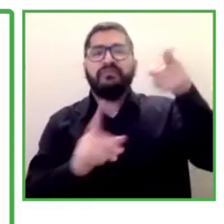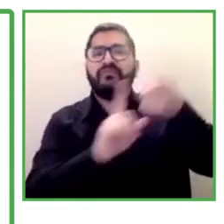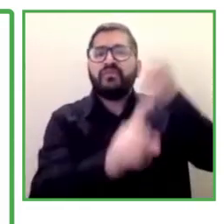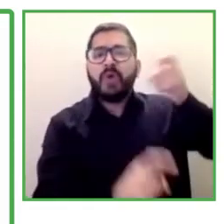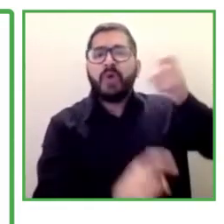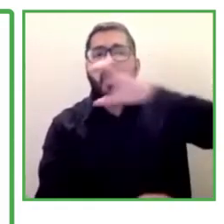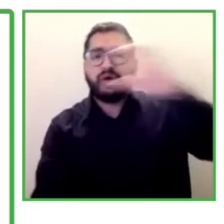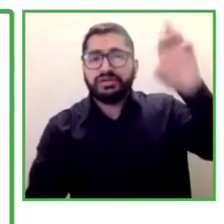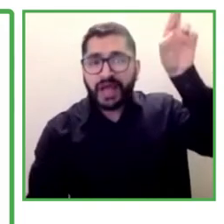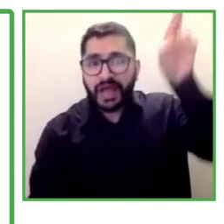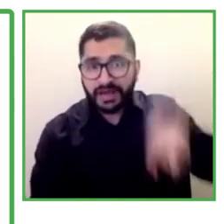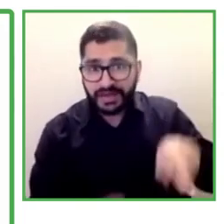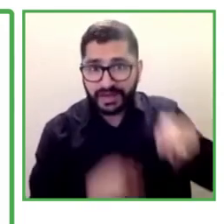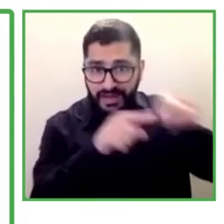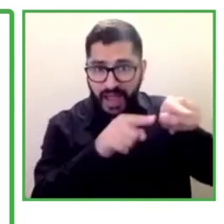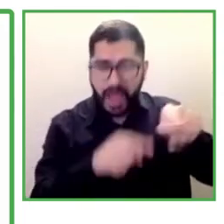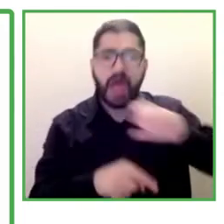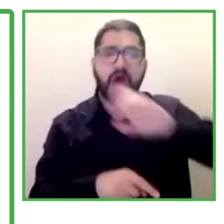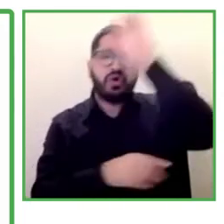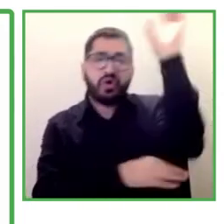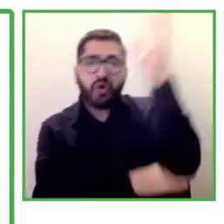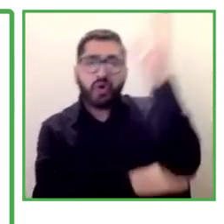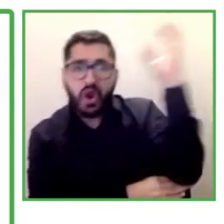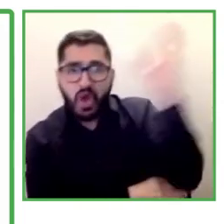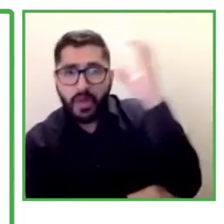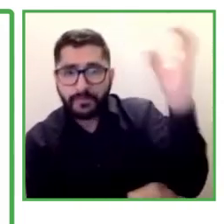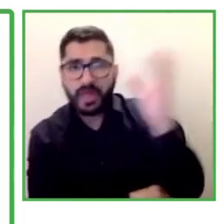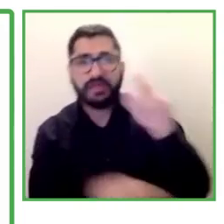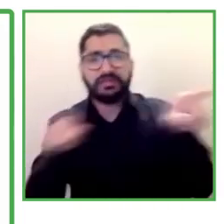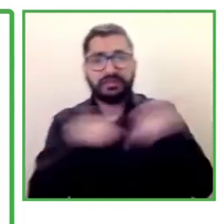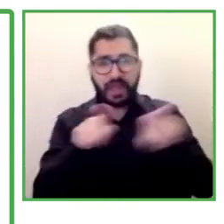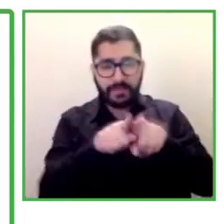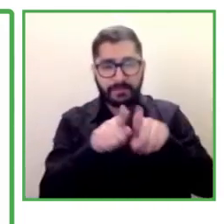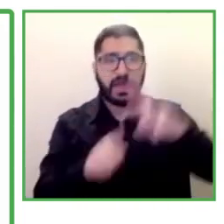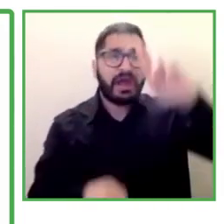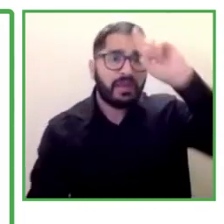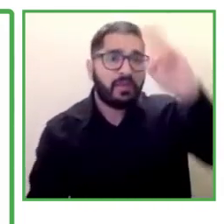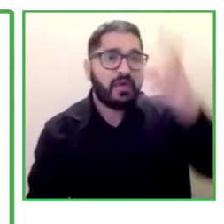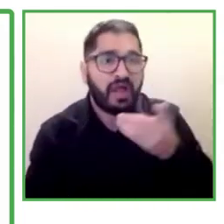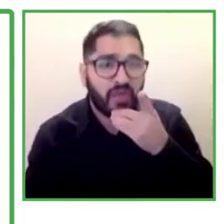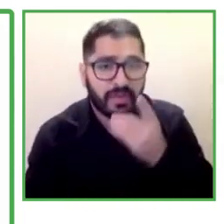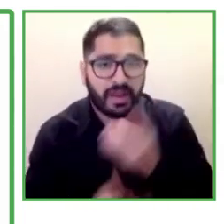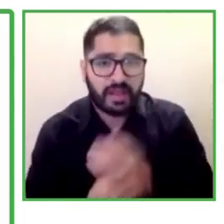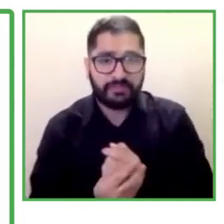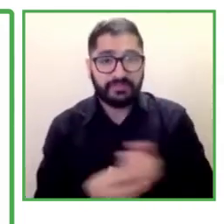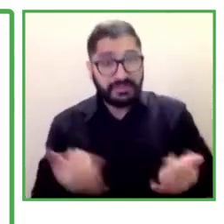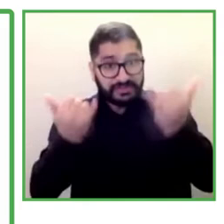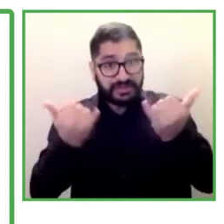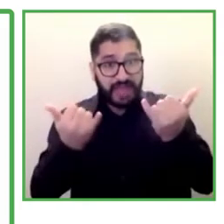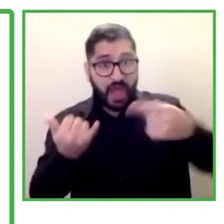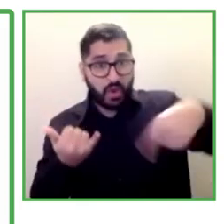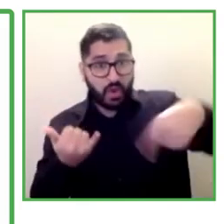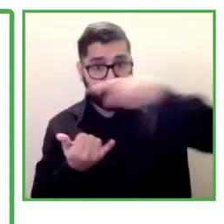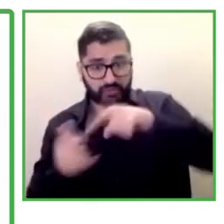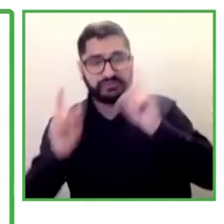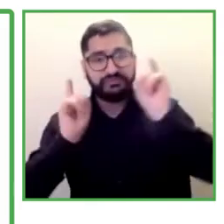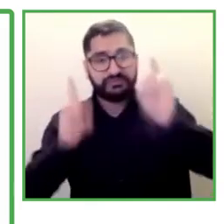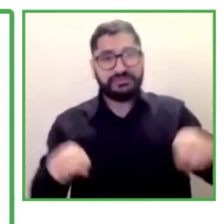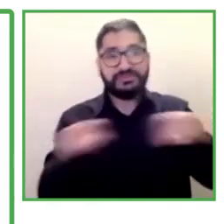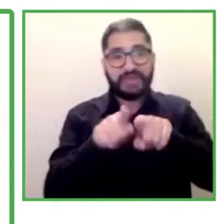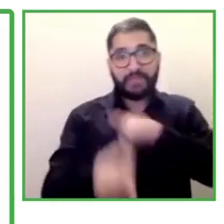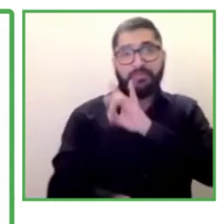the Dominican Republic. They also have supported from the initial boost